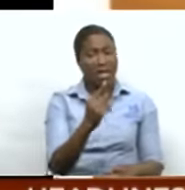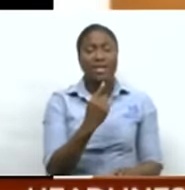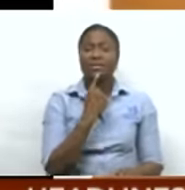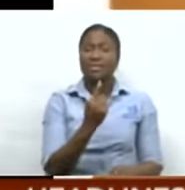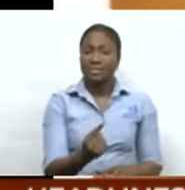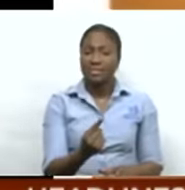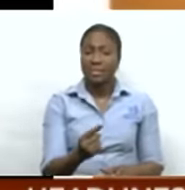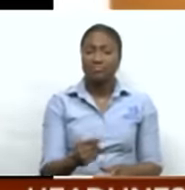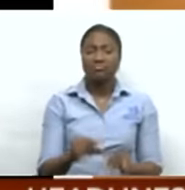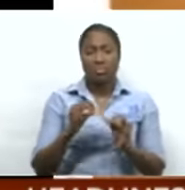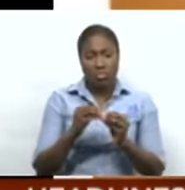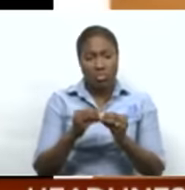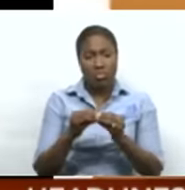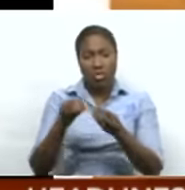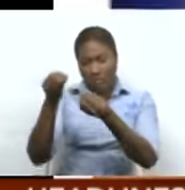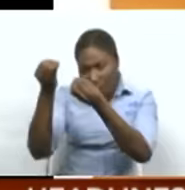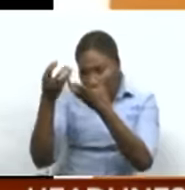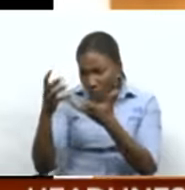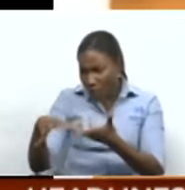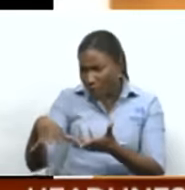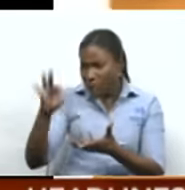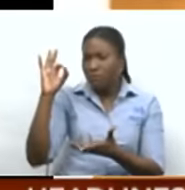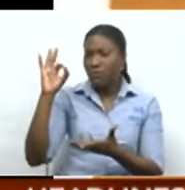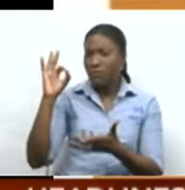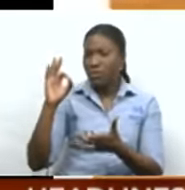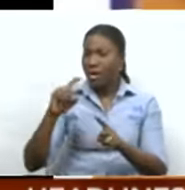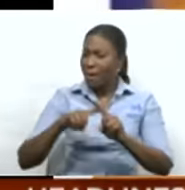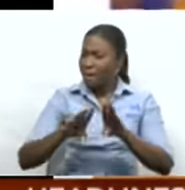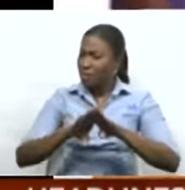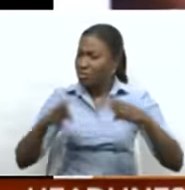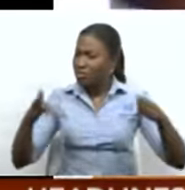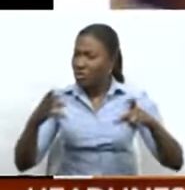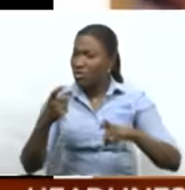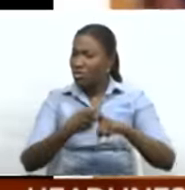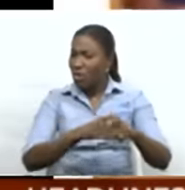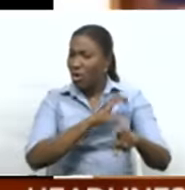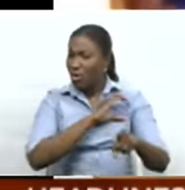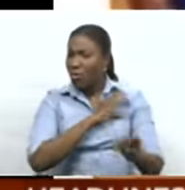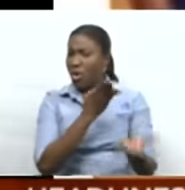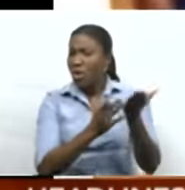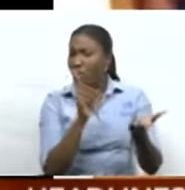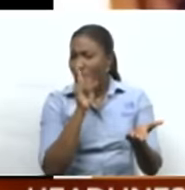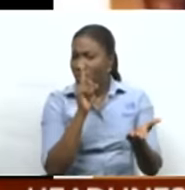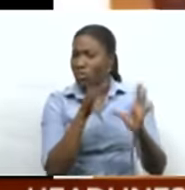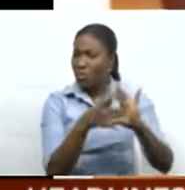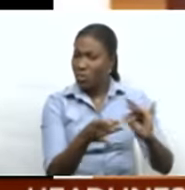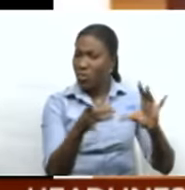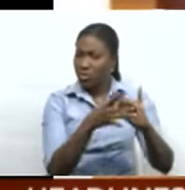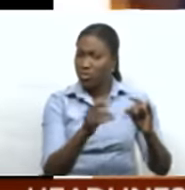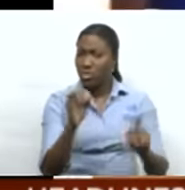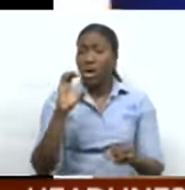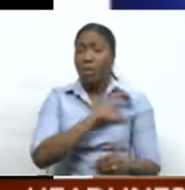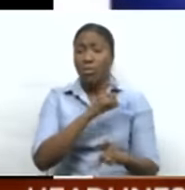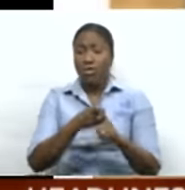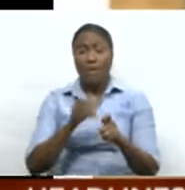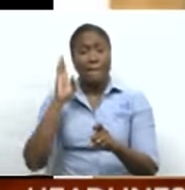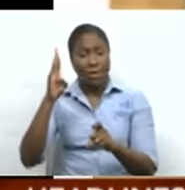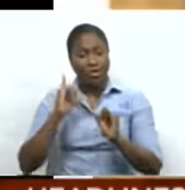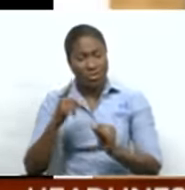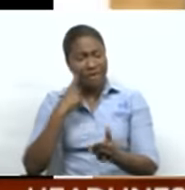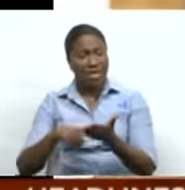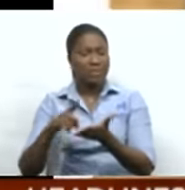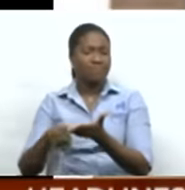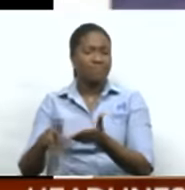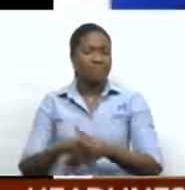further information was unearthed, which may contradict the report given by the officer. Officers of the Baratari CID are continuing